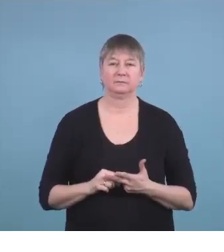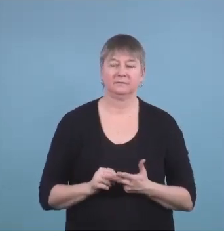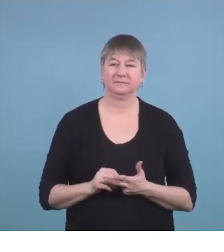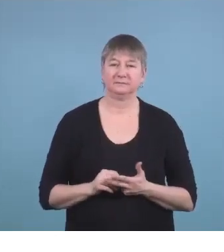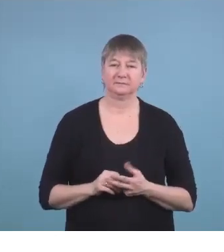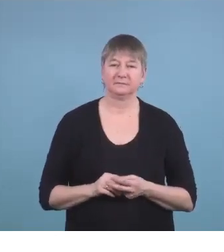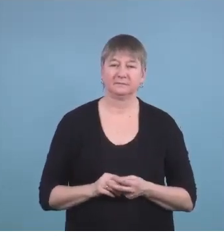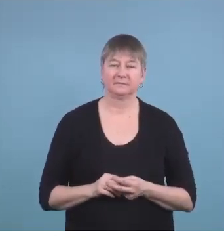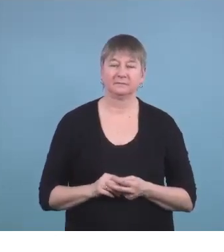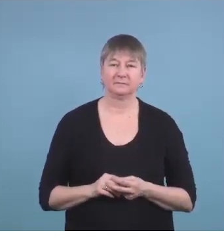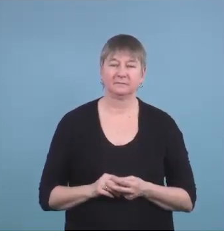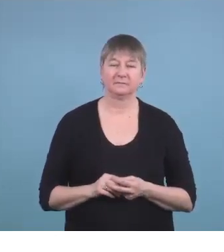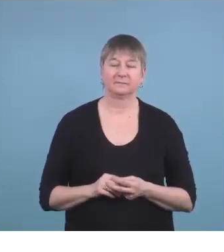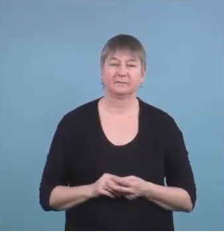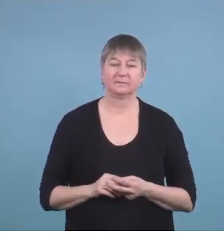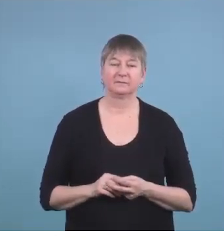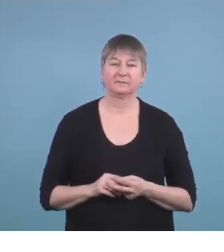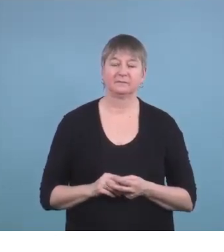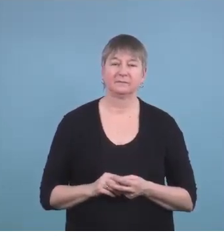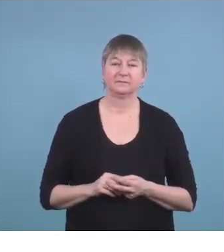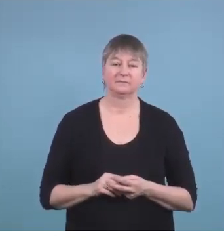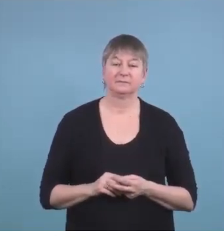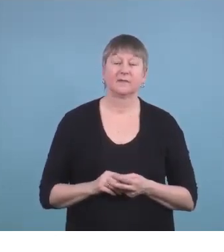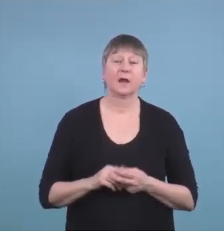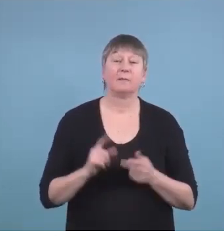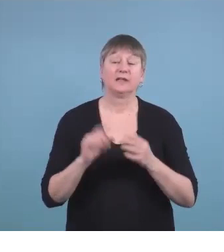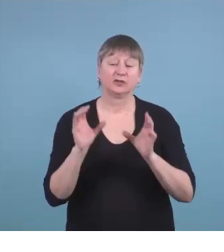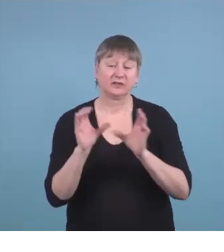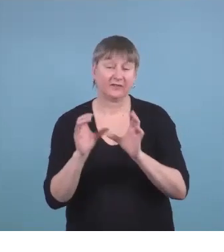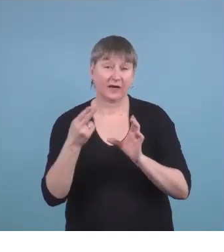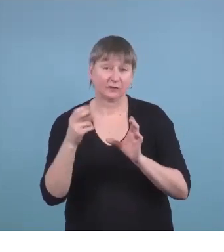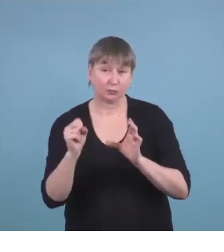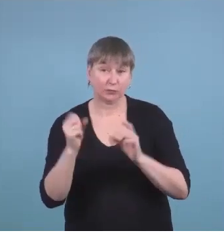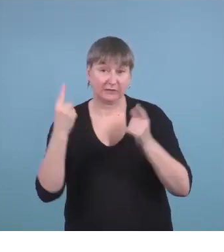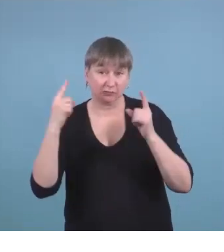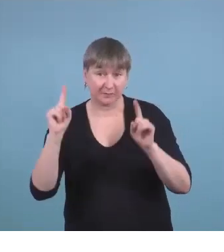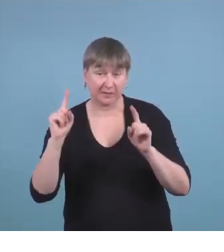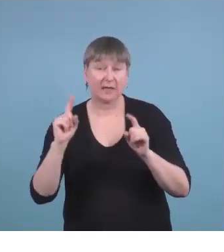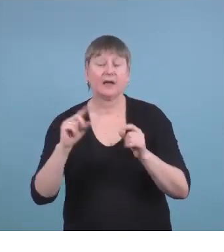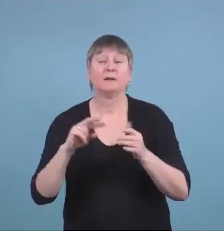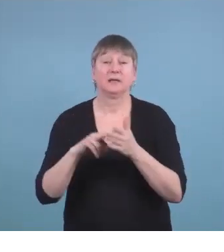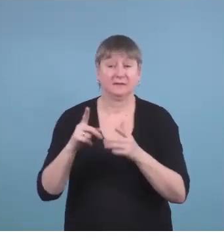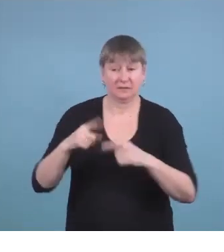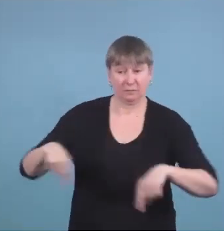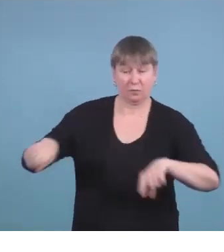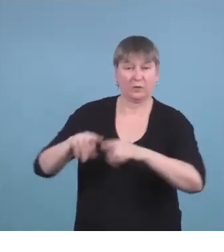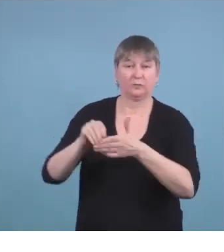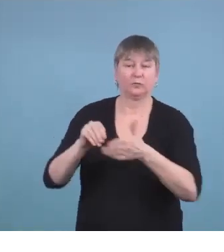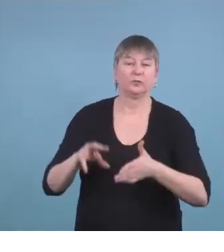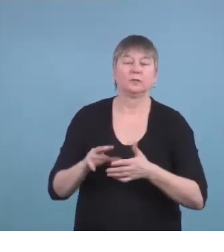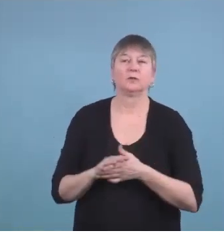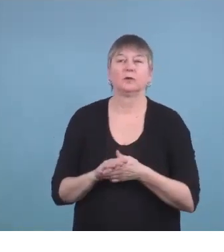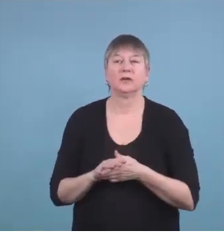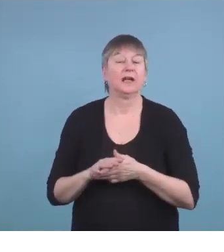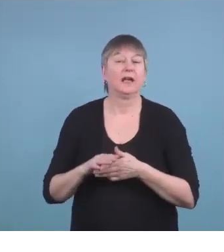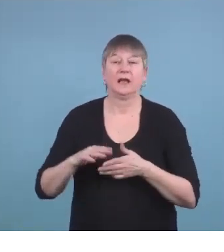But a certificate of a high school achievement specifically means that those students are not able to